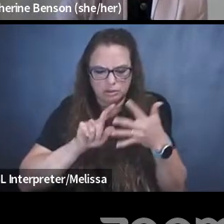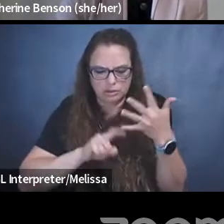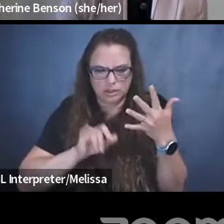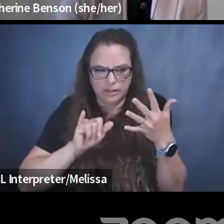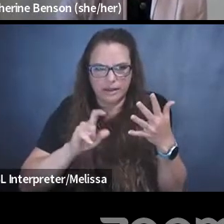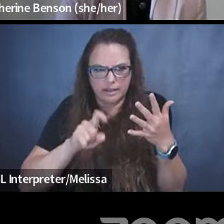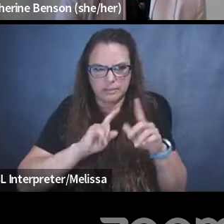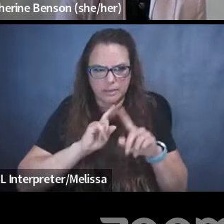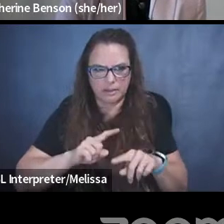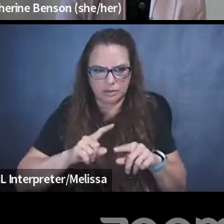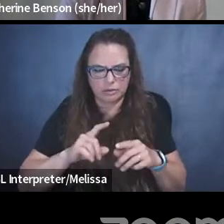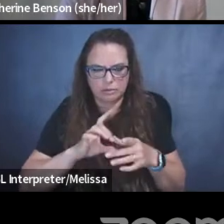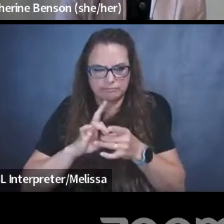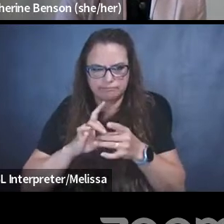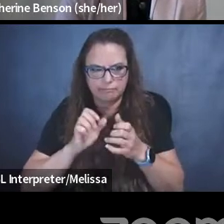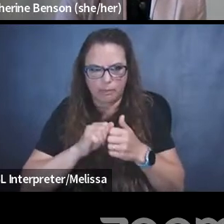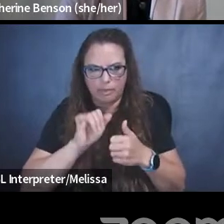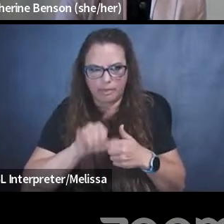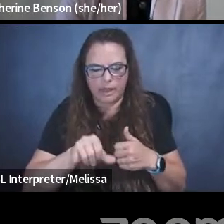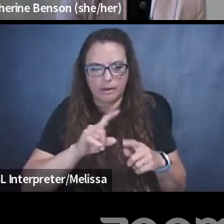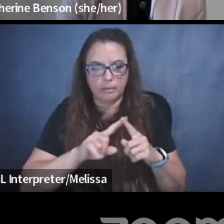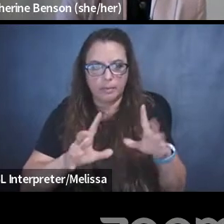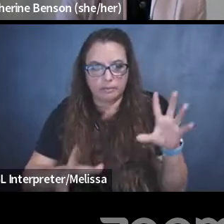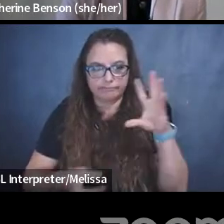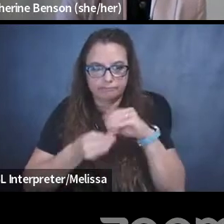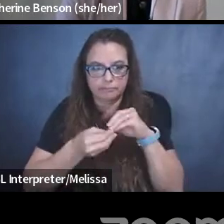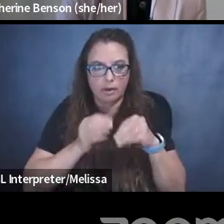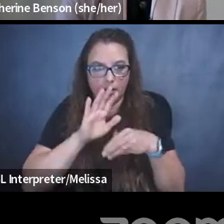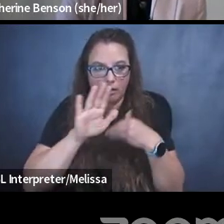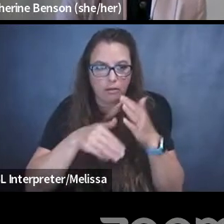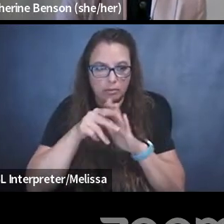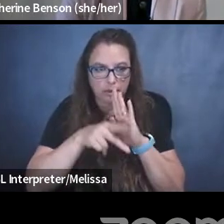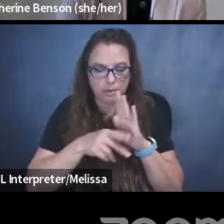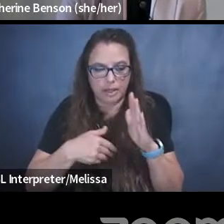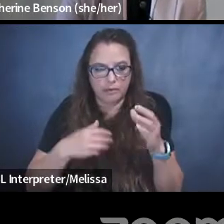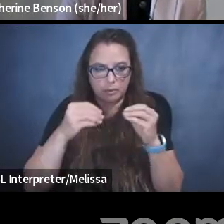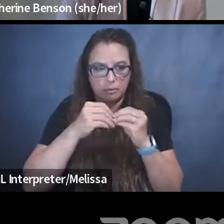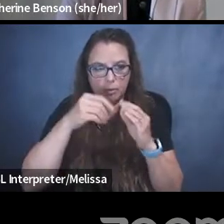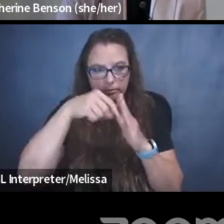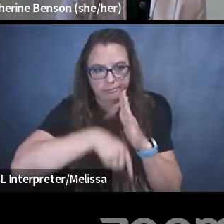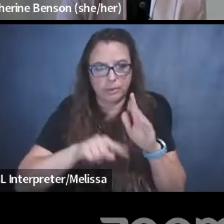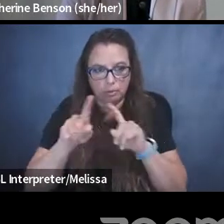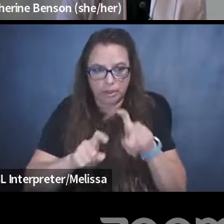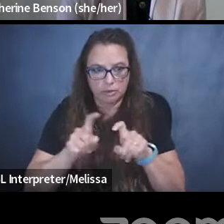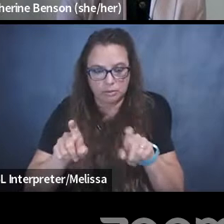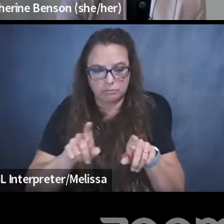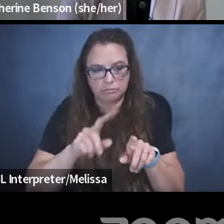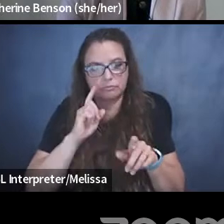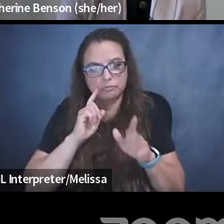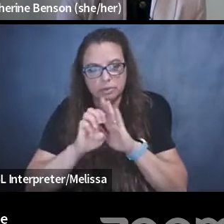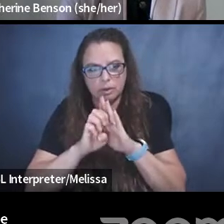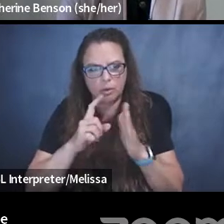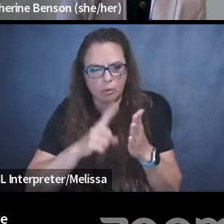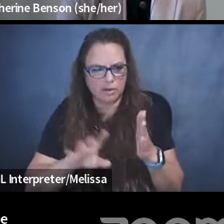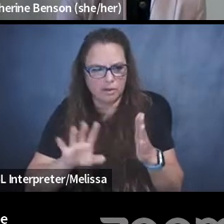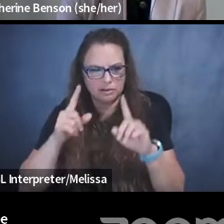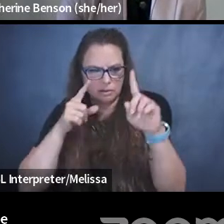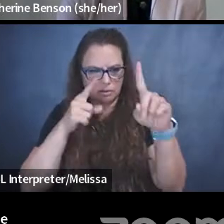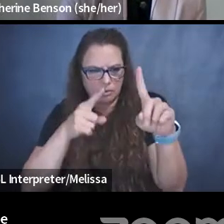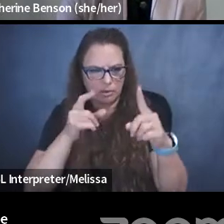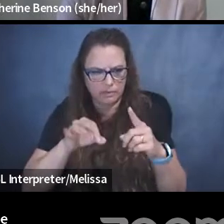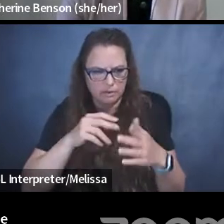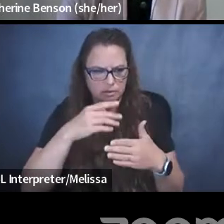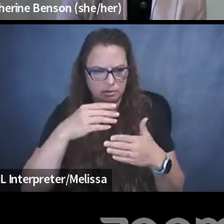Uh, but it's, but within the context of the entire policies, there are further questions, uh, such as what is the achievable goal of the procedure?